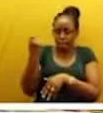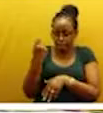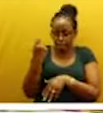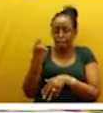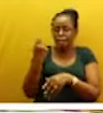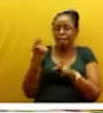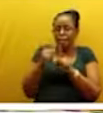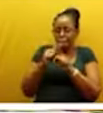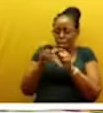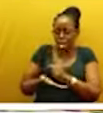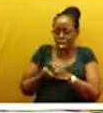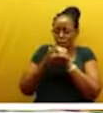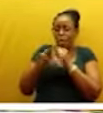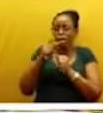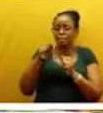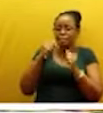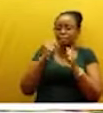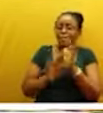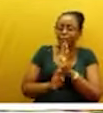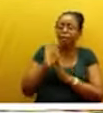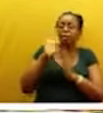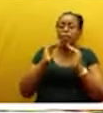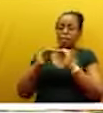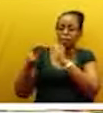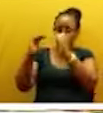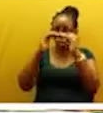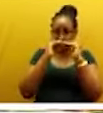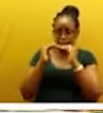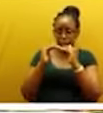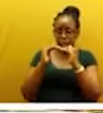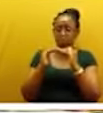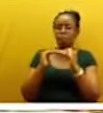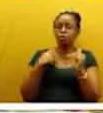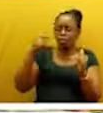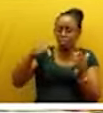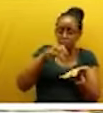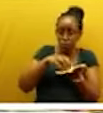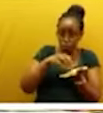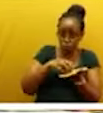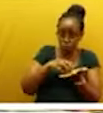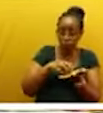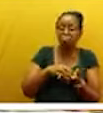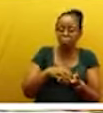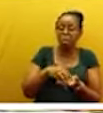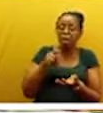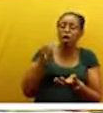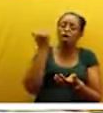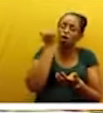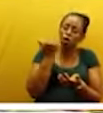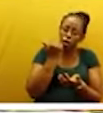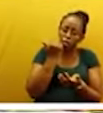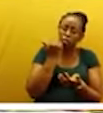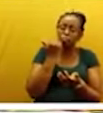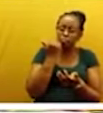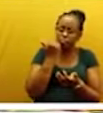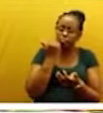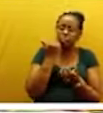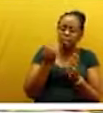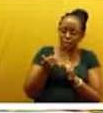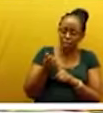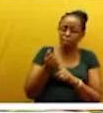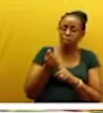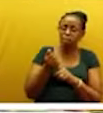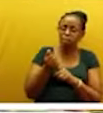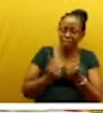of our democracy. In this regard, this court has been greatly ended by